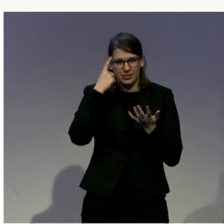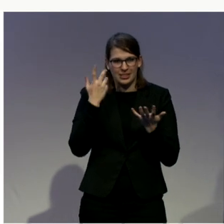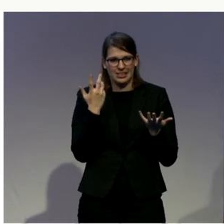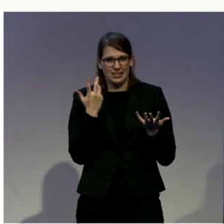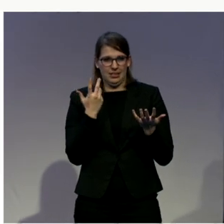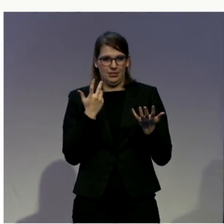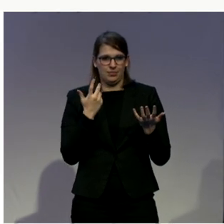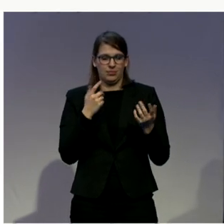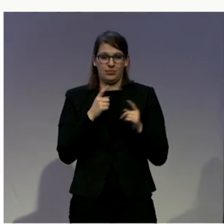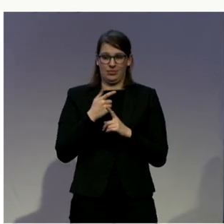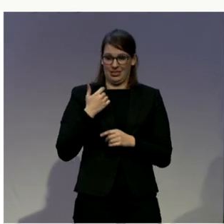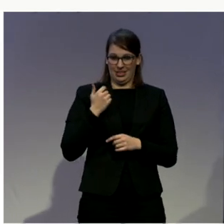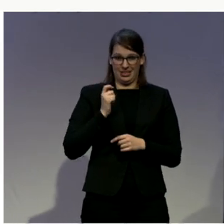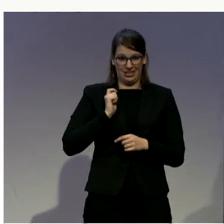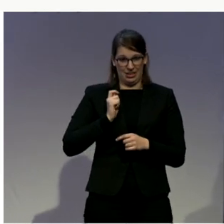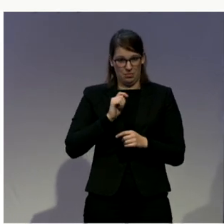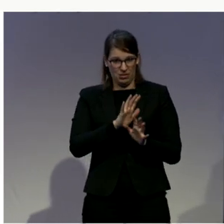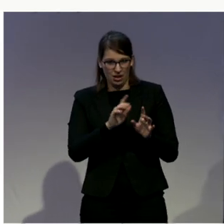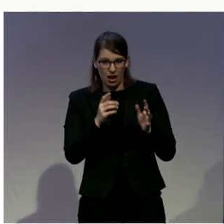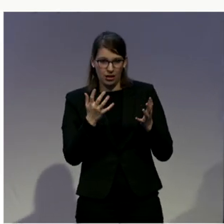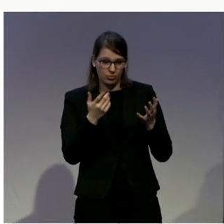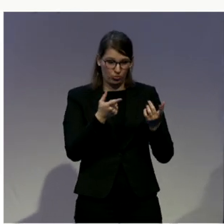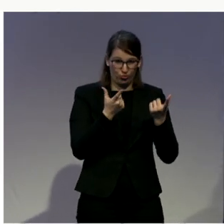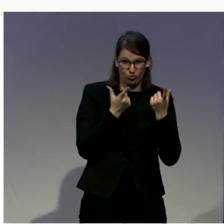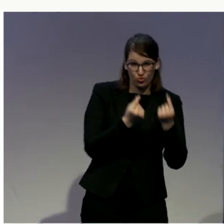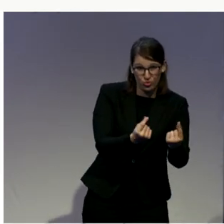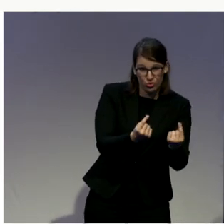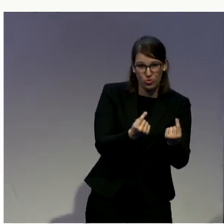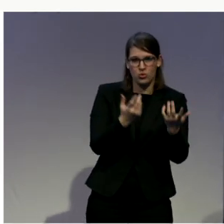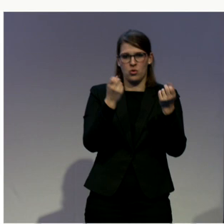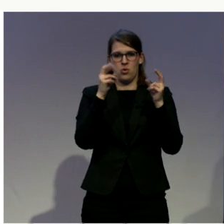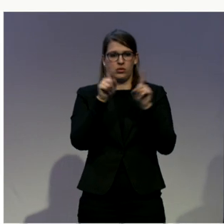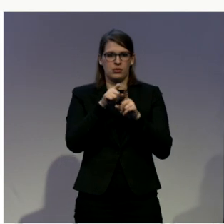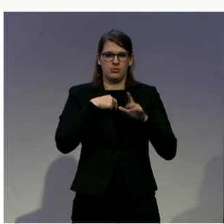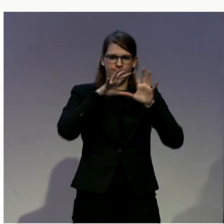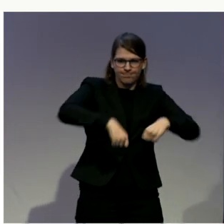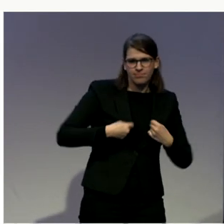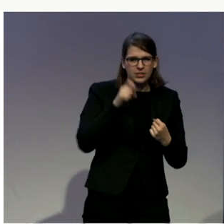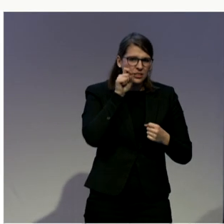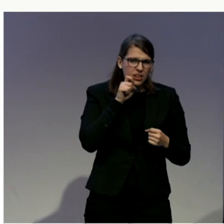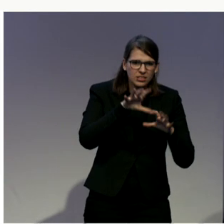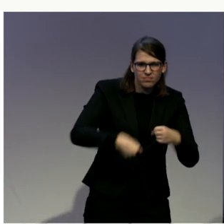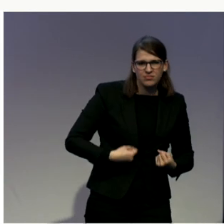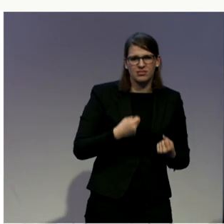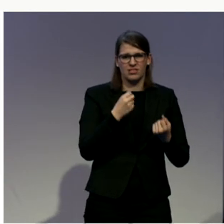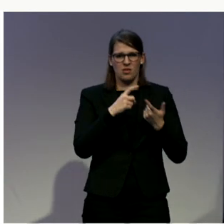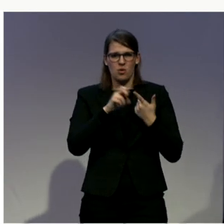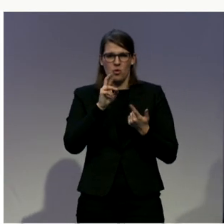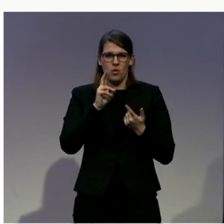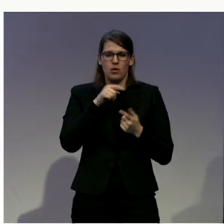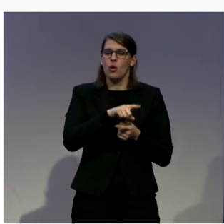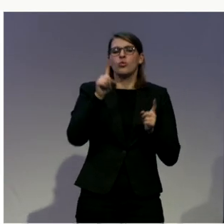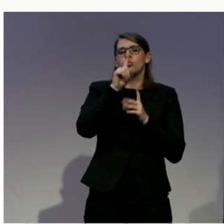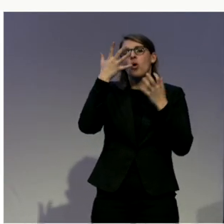issues, especially around sexual offenses and people with disabilities. And so we're trying to kind of navigate this dilemma